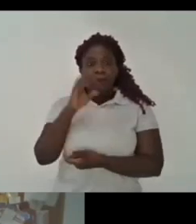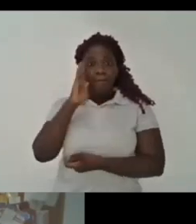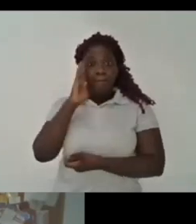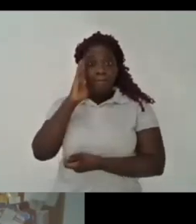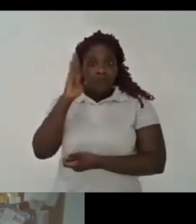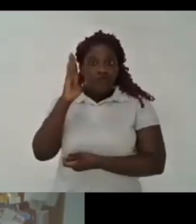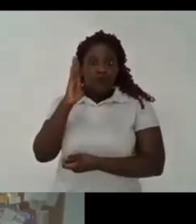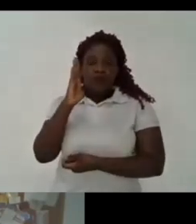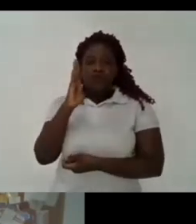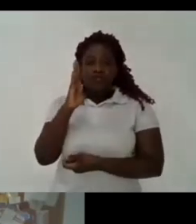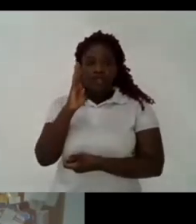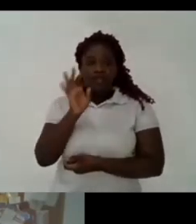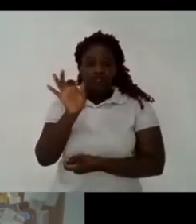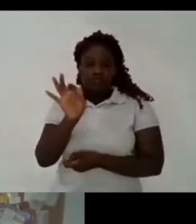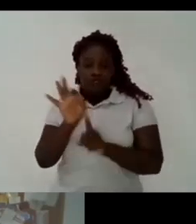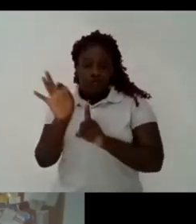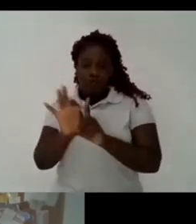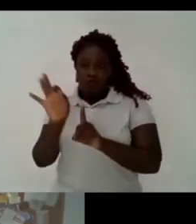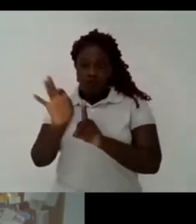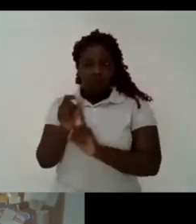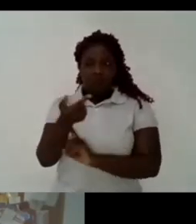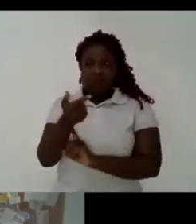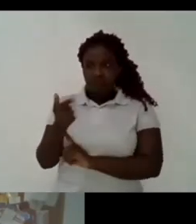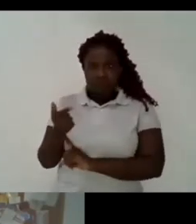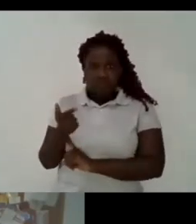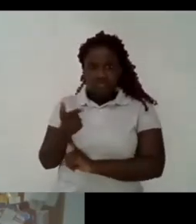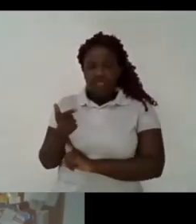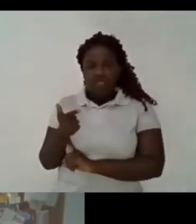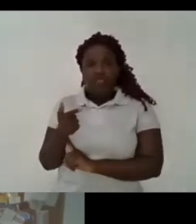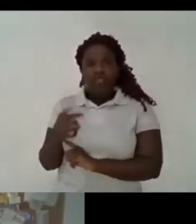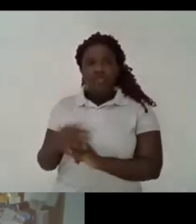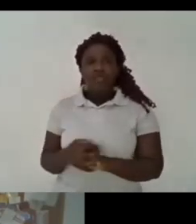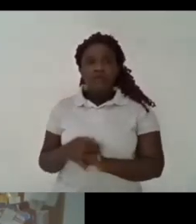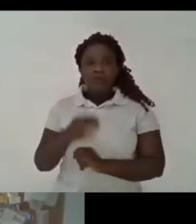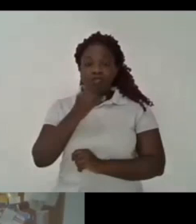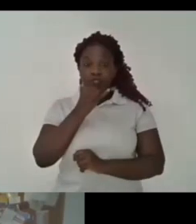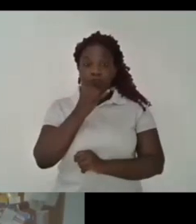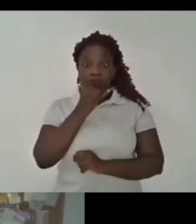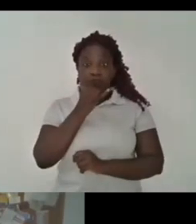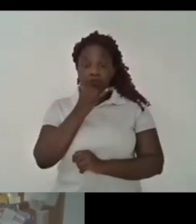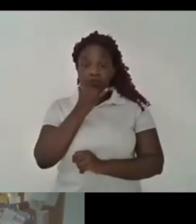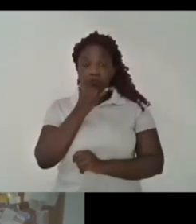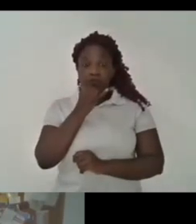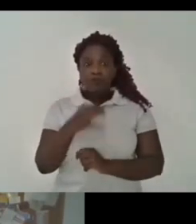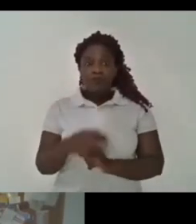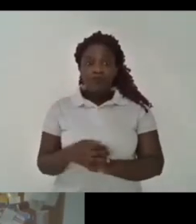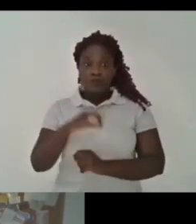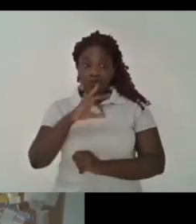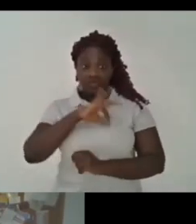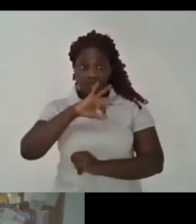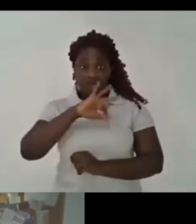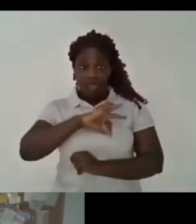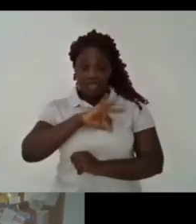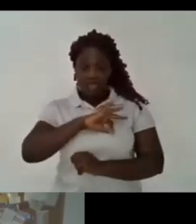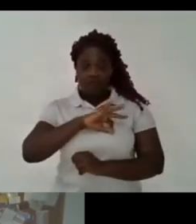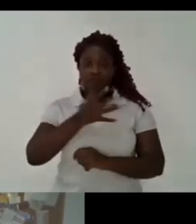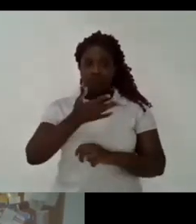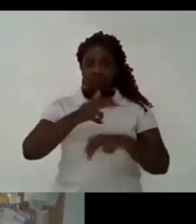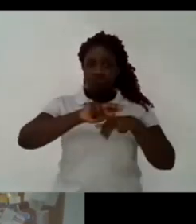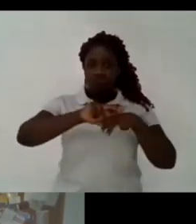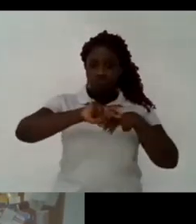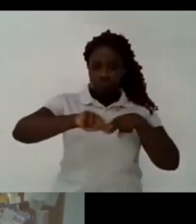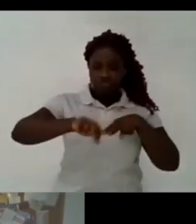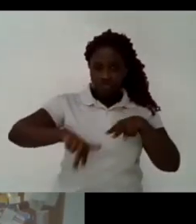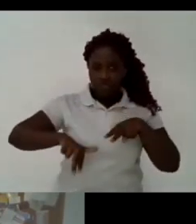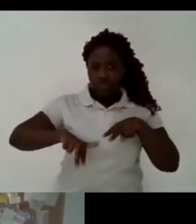uh where we see that human science is not the priority anymore in our area